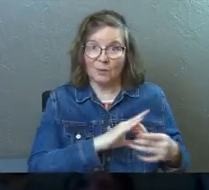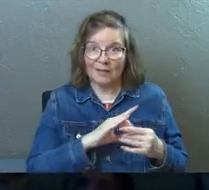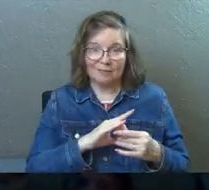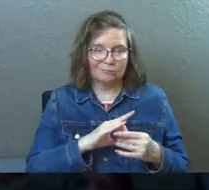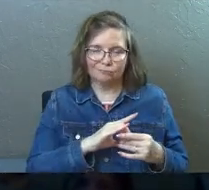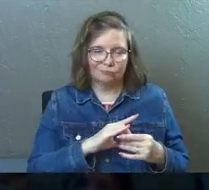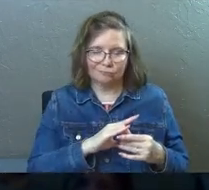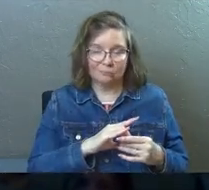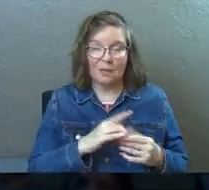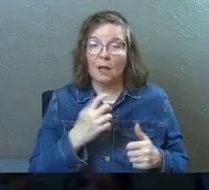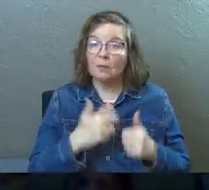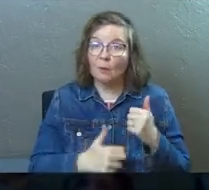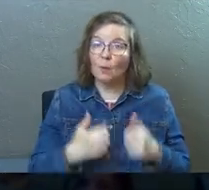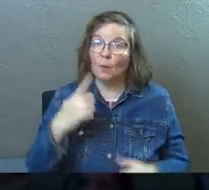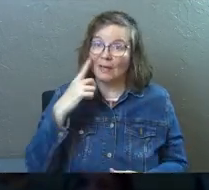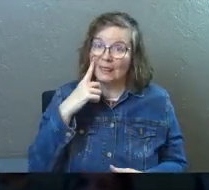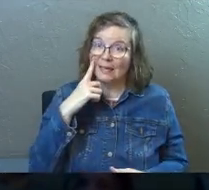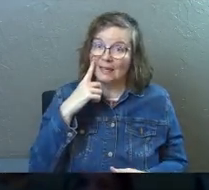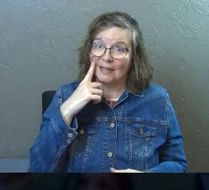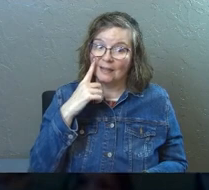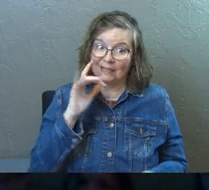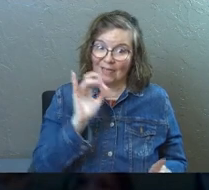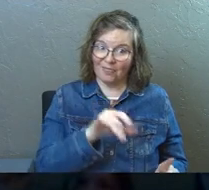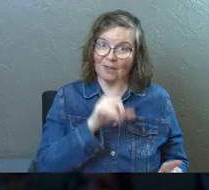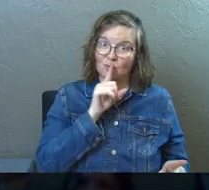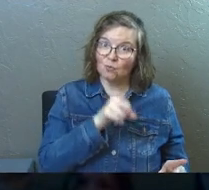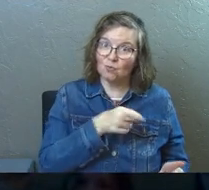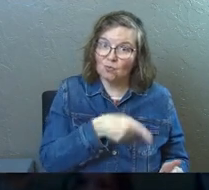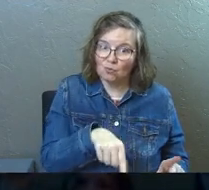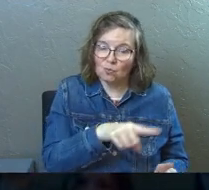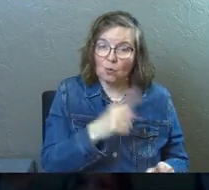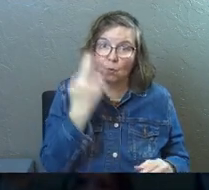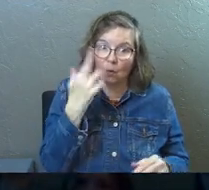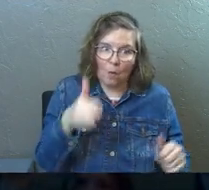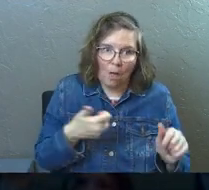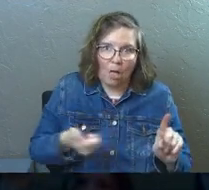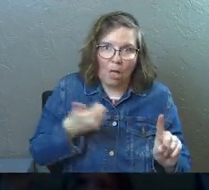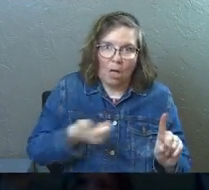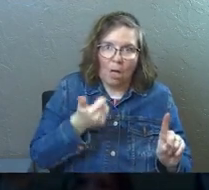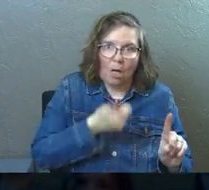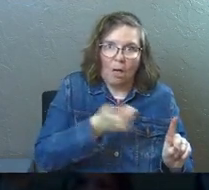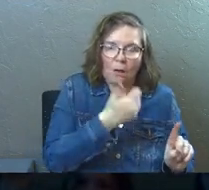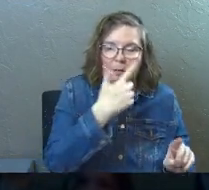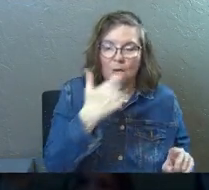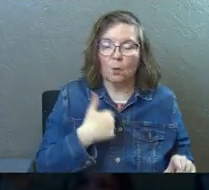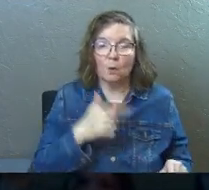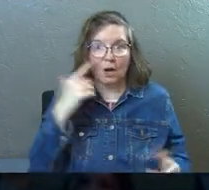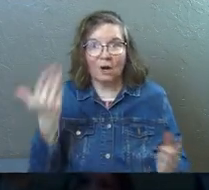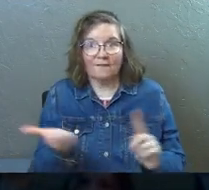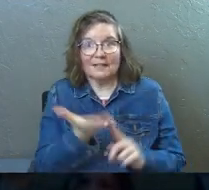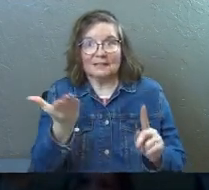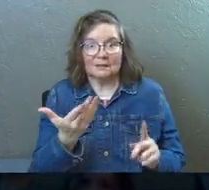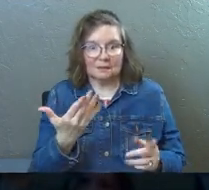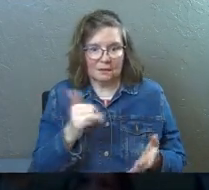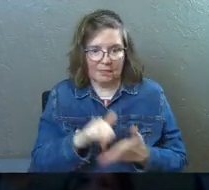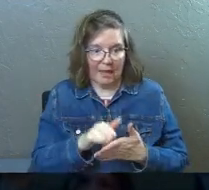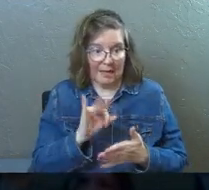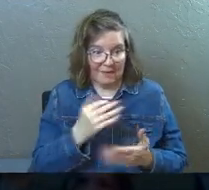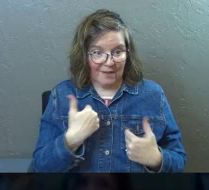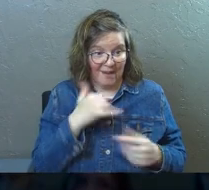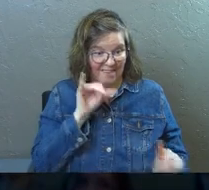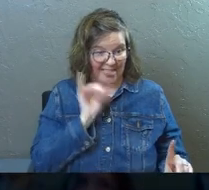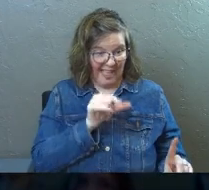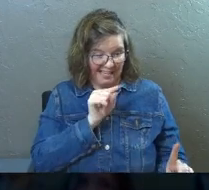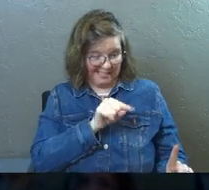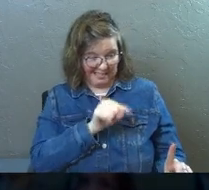And the problem is, is that we think that there is. The reason we chase it so much is because we're convinced along with the rest of the